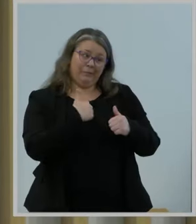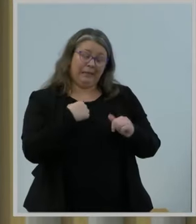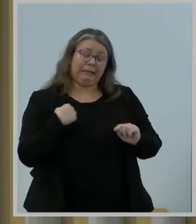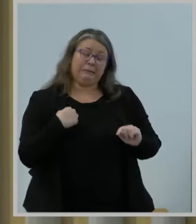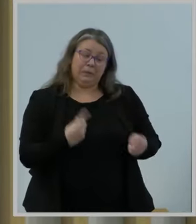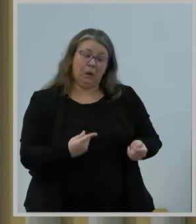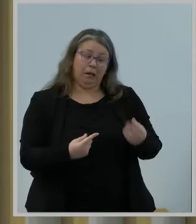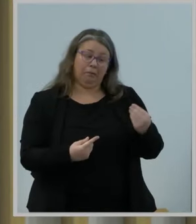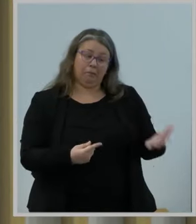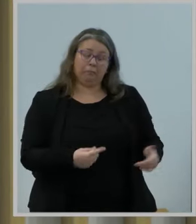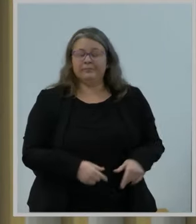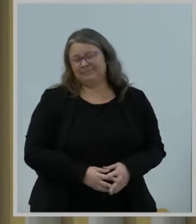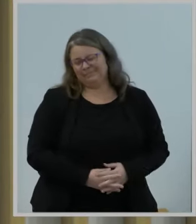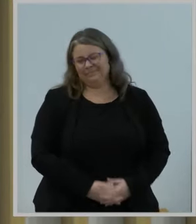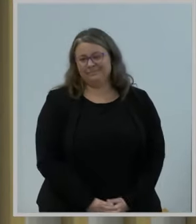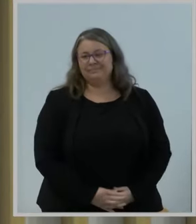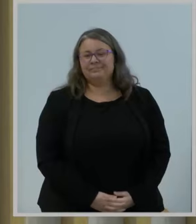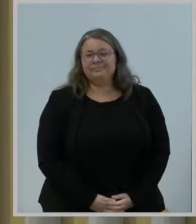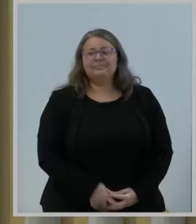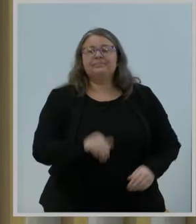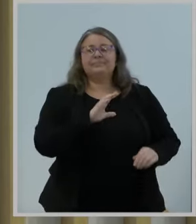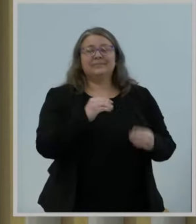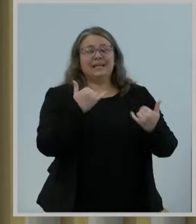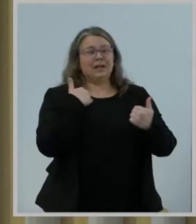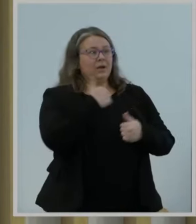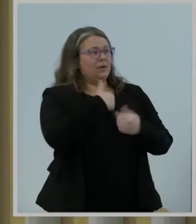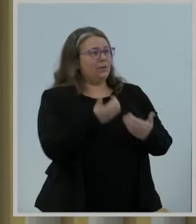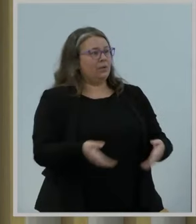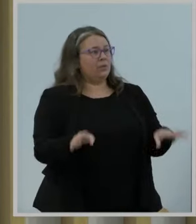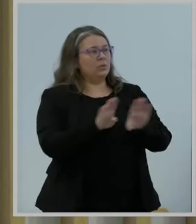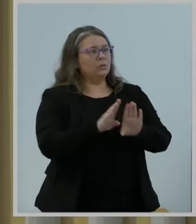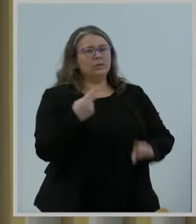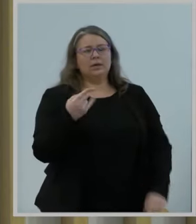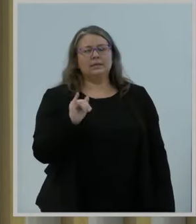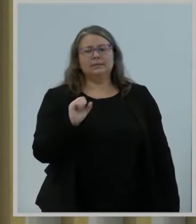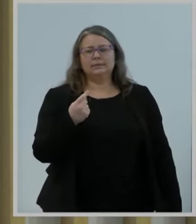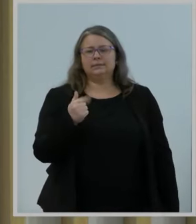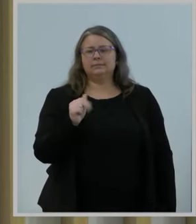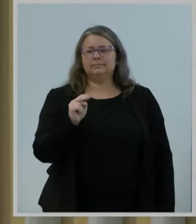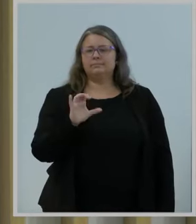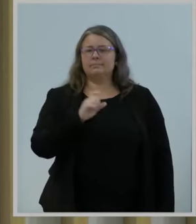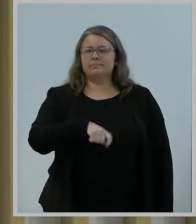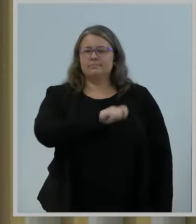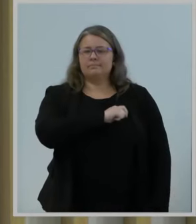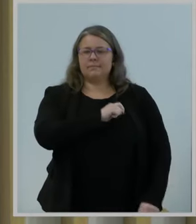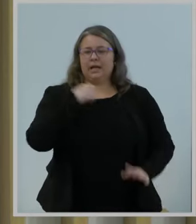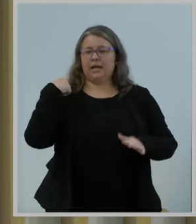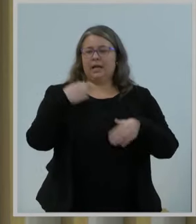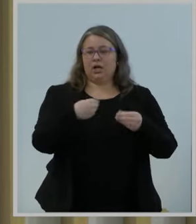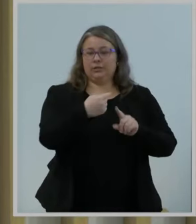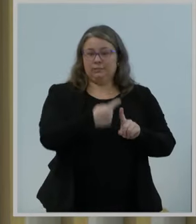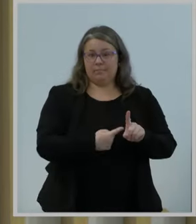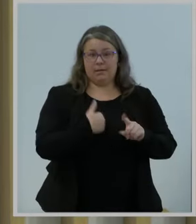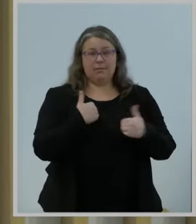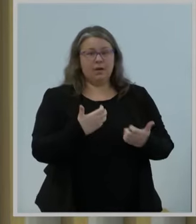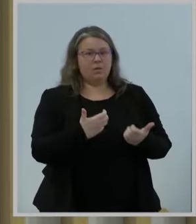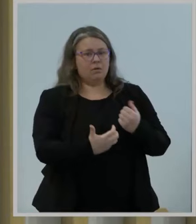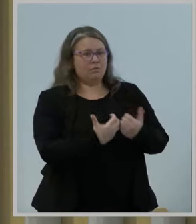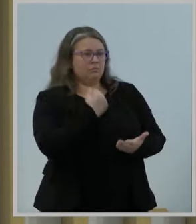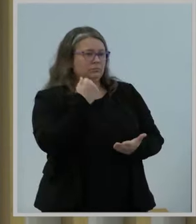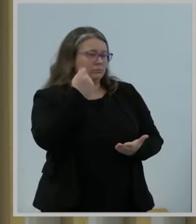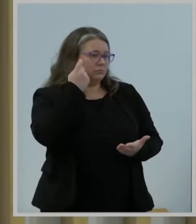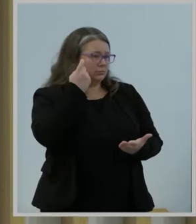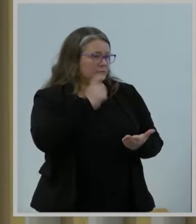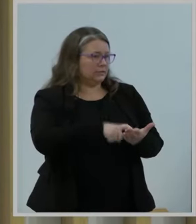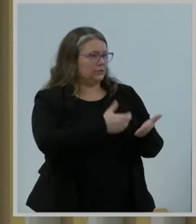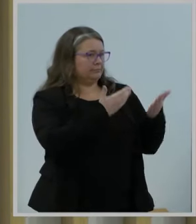Plus, as we close out Hispanic Heritage Month, I want to acknowledge that Commissioner Gomez is the first Latina to serve in this role in more